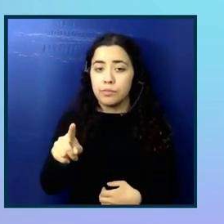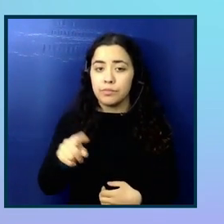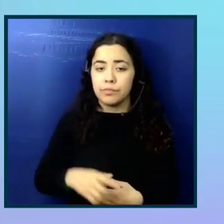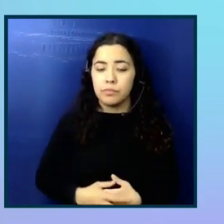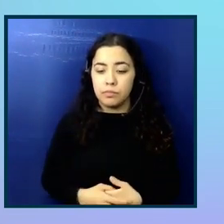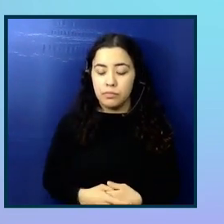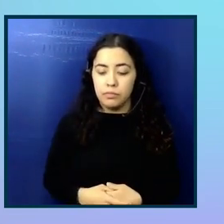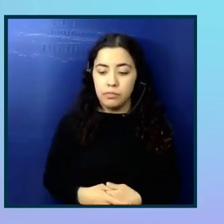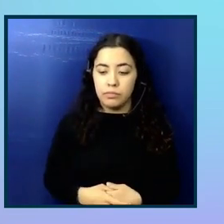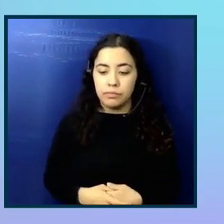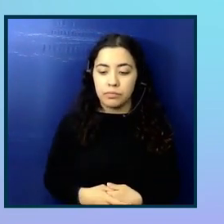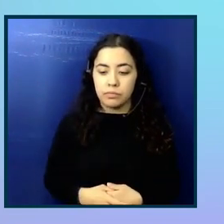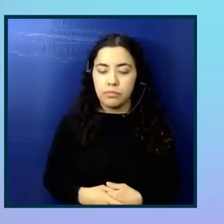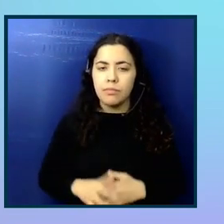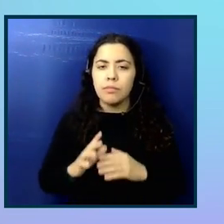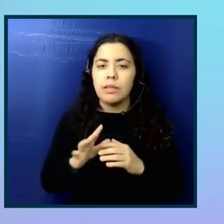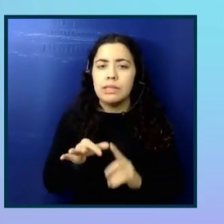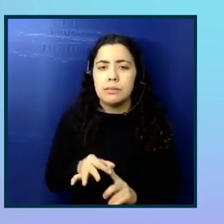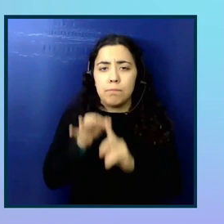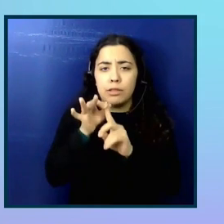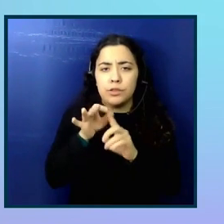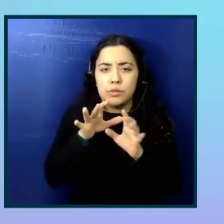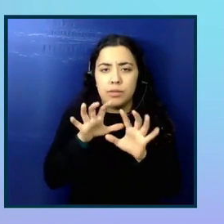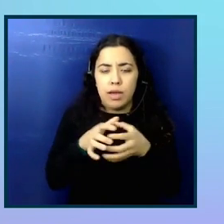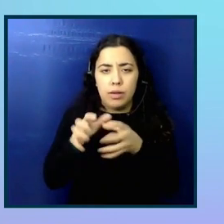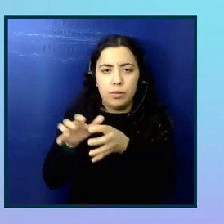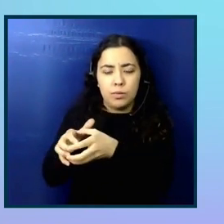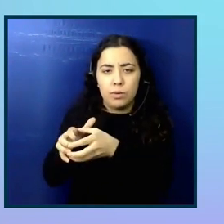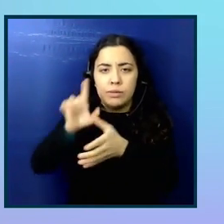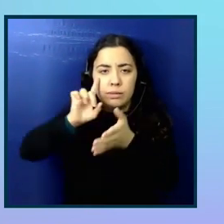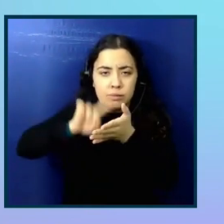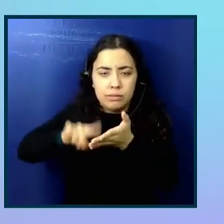did special category data impact your research efforts?